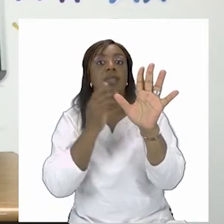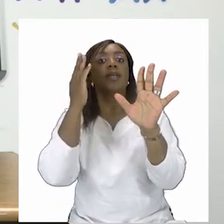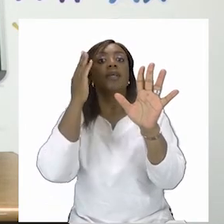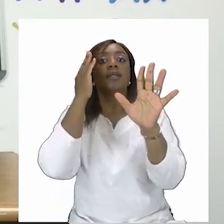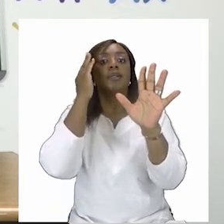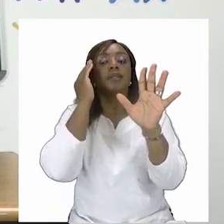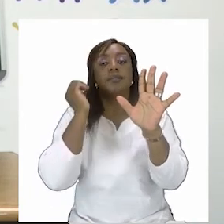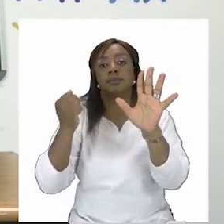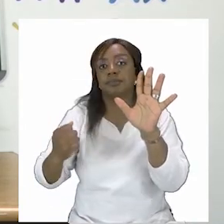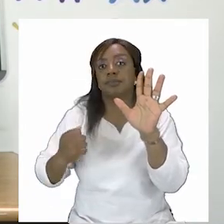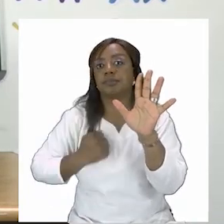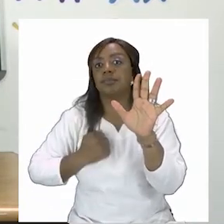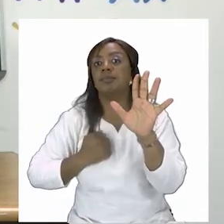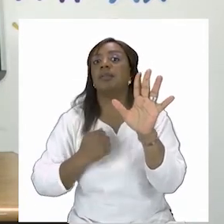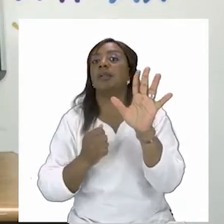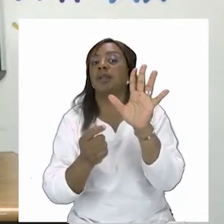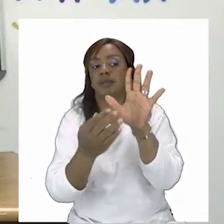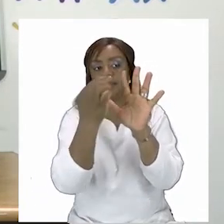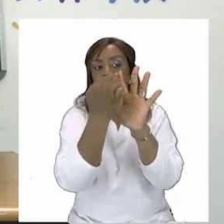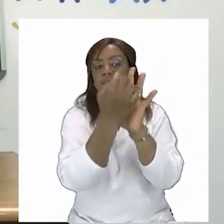and grandmother